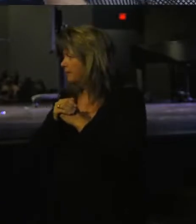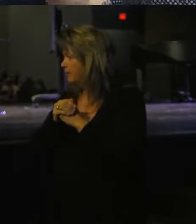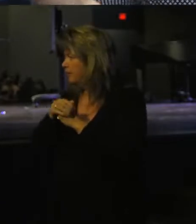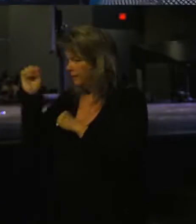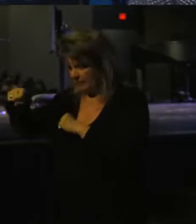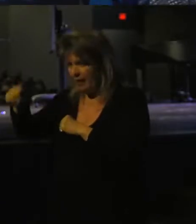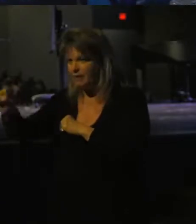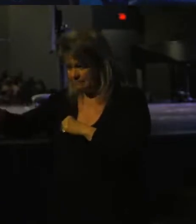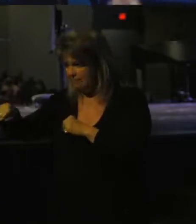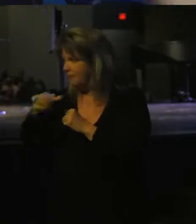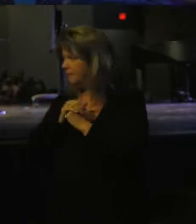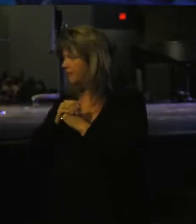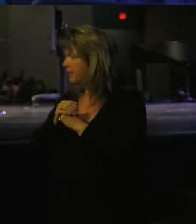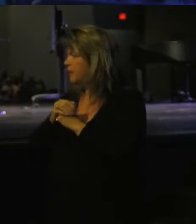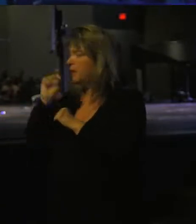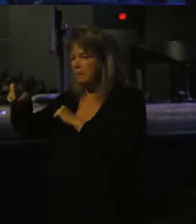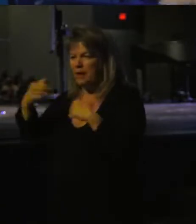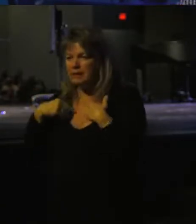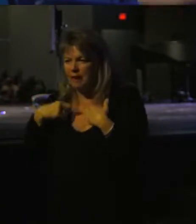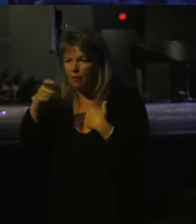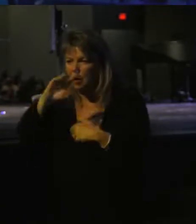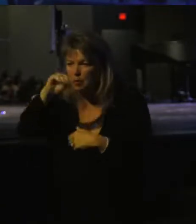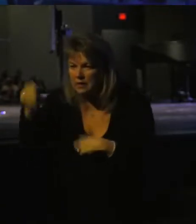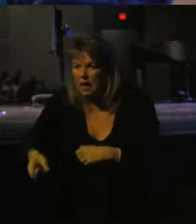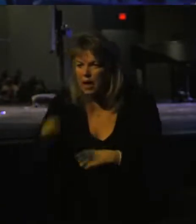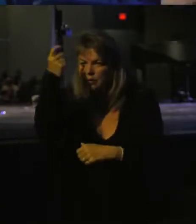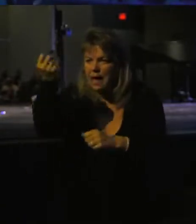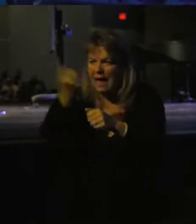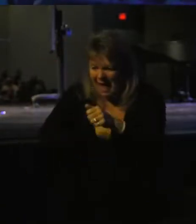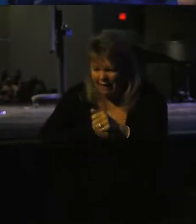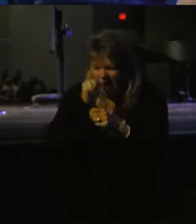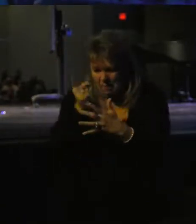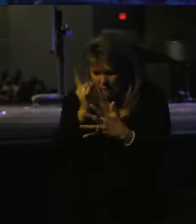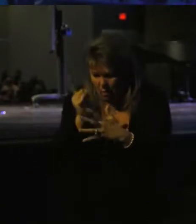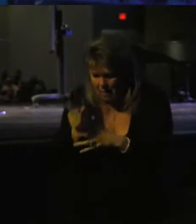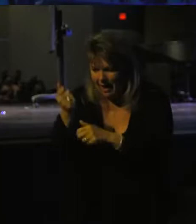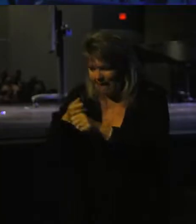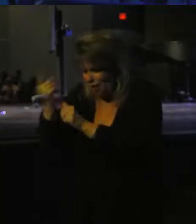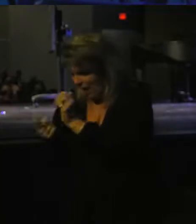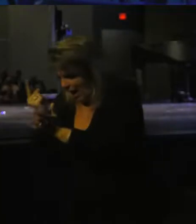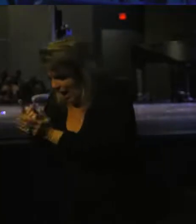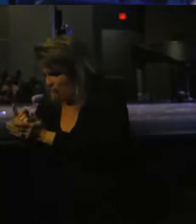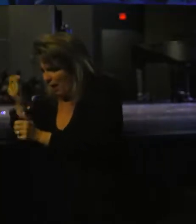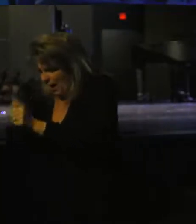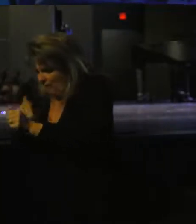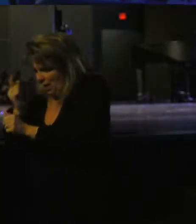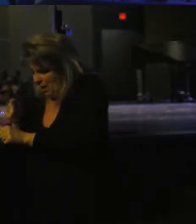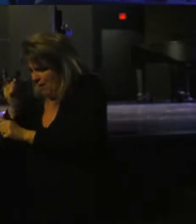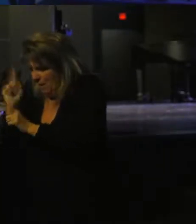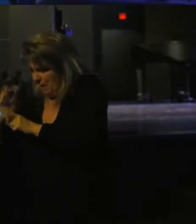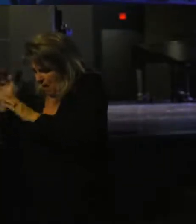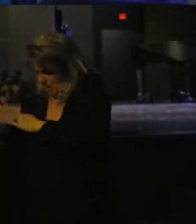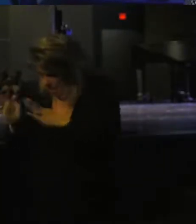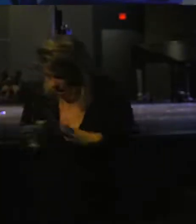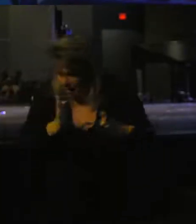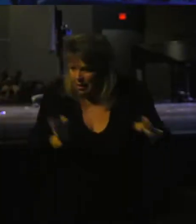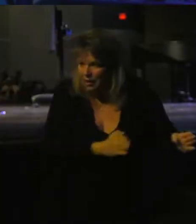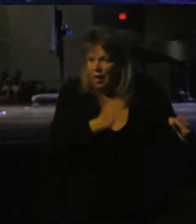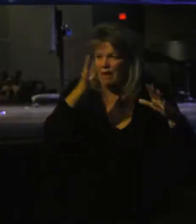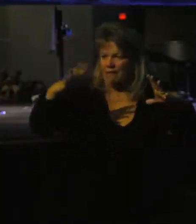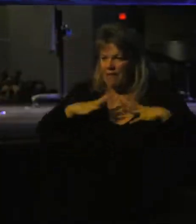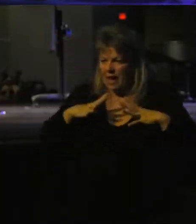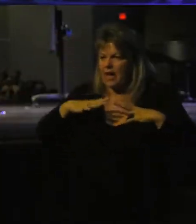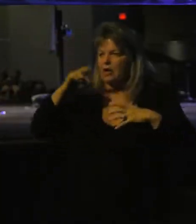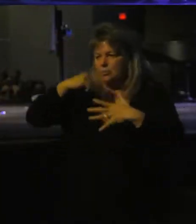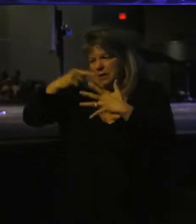Yes, she is. You have to have a complete understanding of every moment, every hour, every minute, what's going to happen on vacation and you've got to